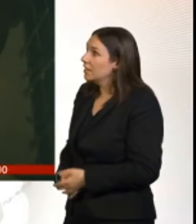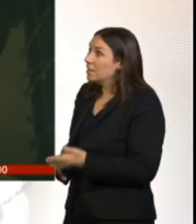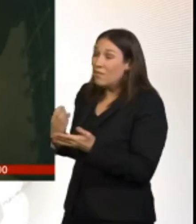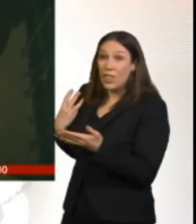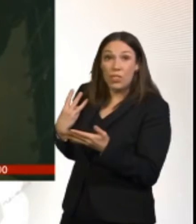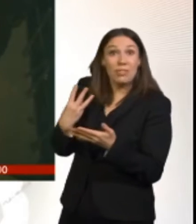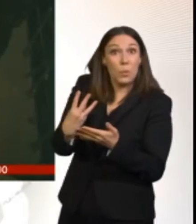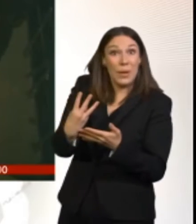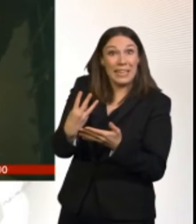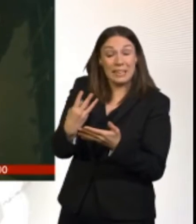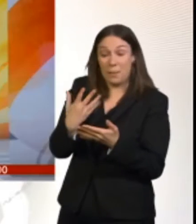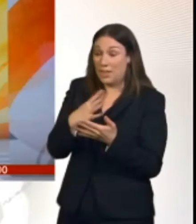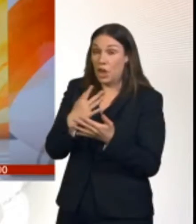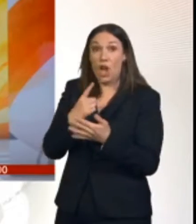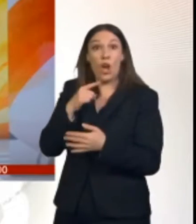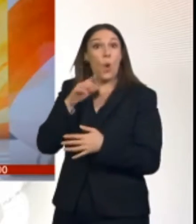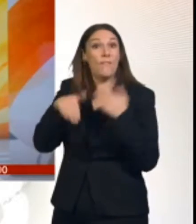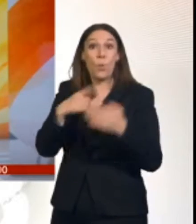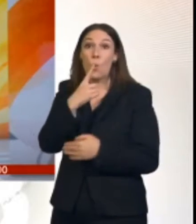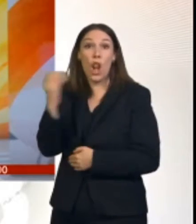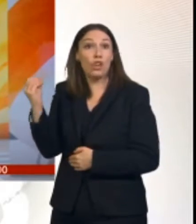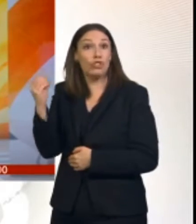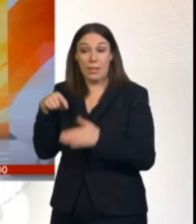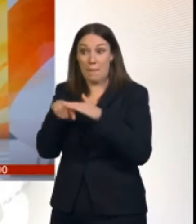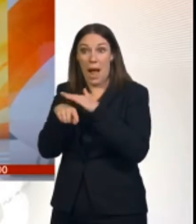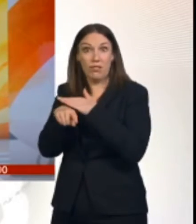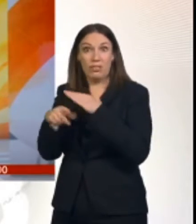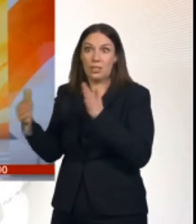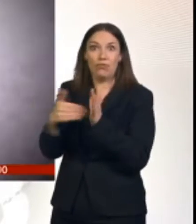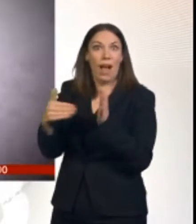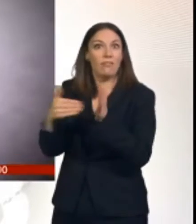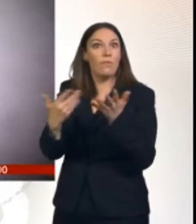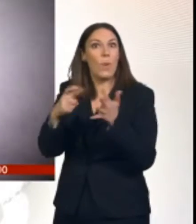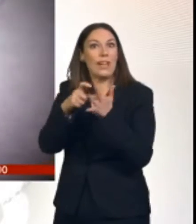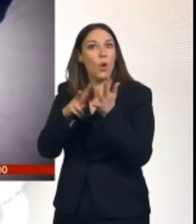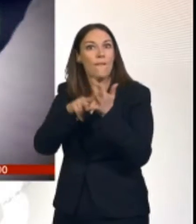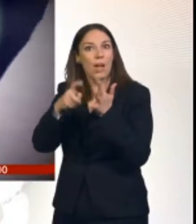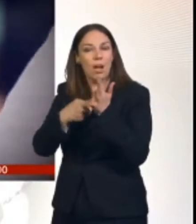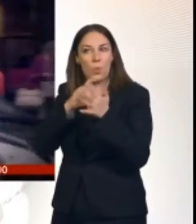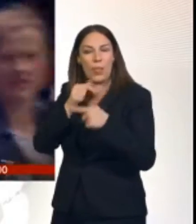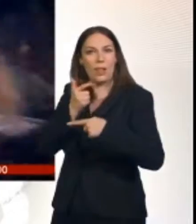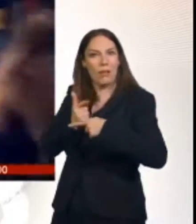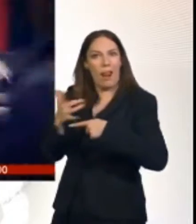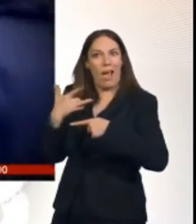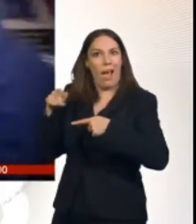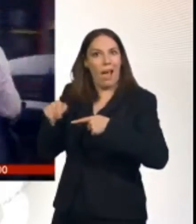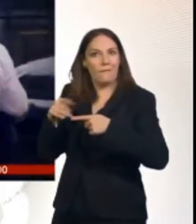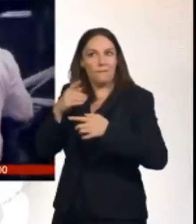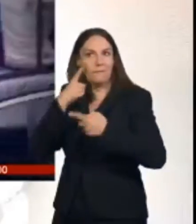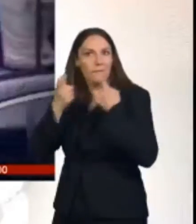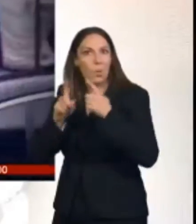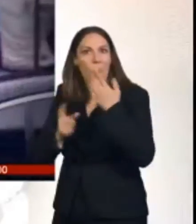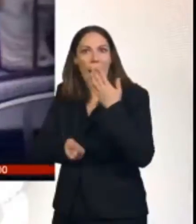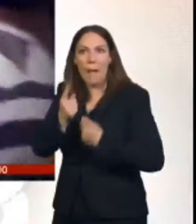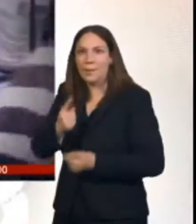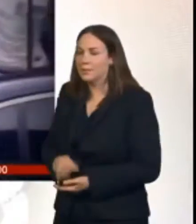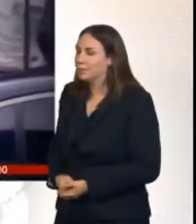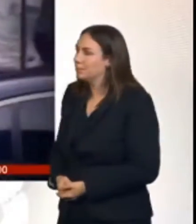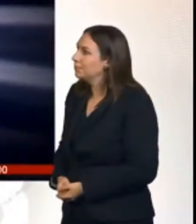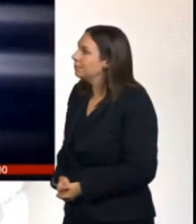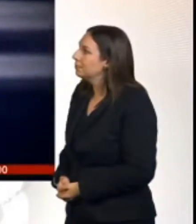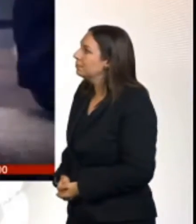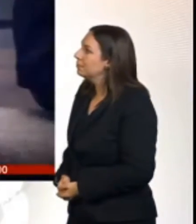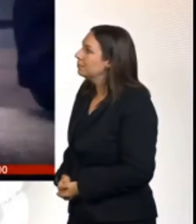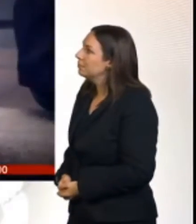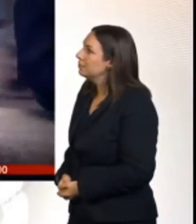on the Dover coast. Good morning. Ringing up a hefty bill, the telecoms regulator prepares to limit just how much